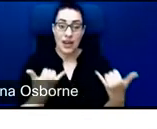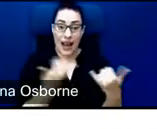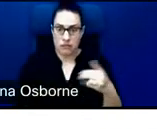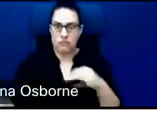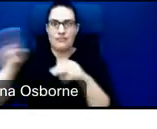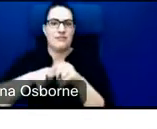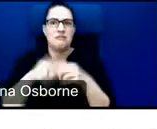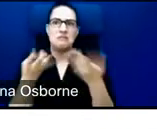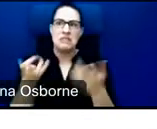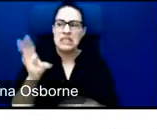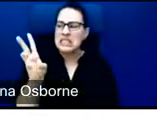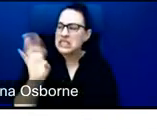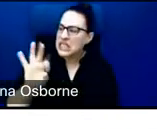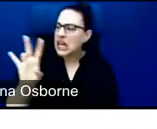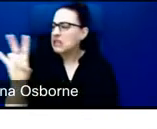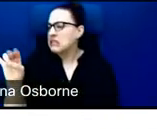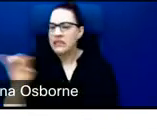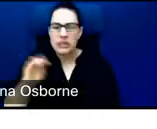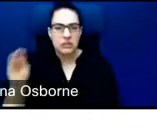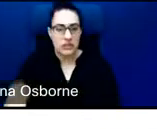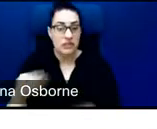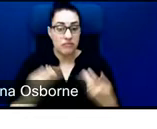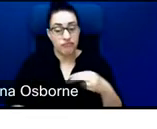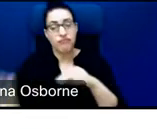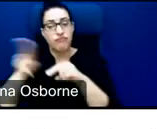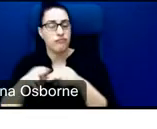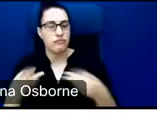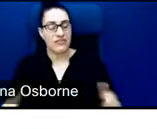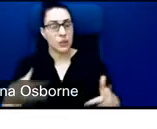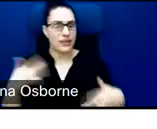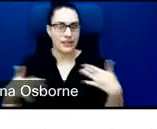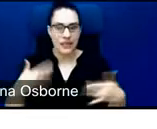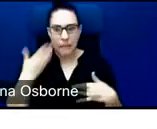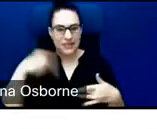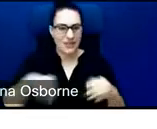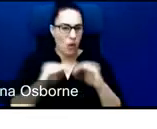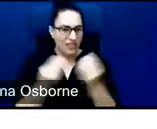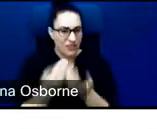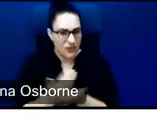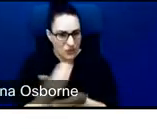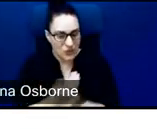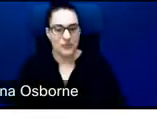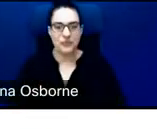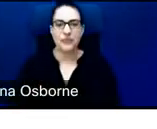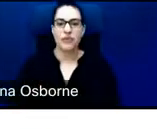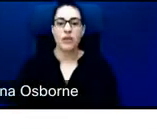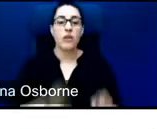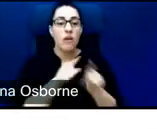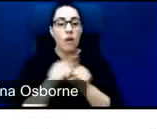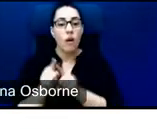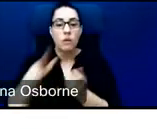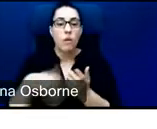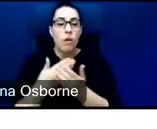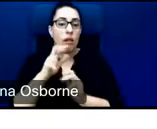very exciting given the fact that, you know, we are a new organization. We also make sure that all of our investments have really